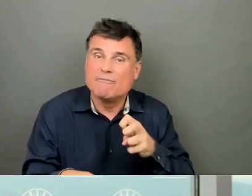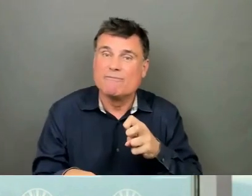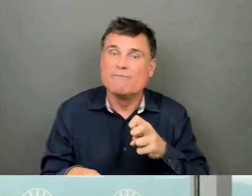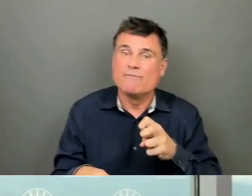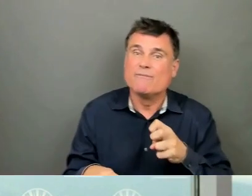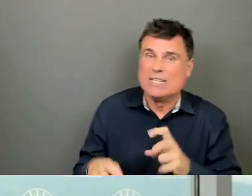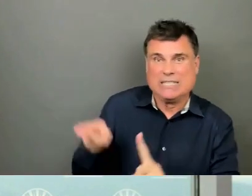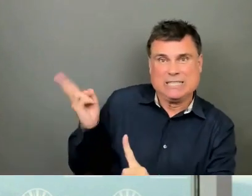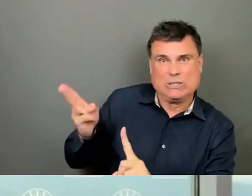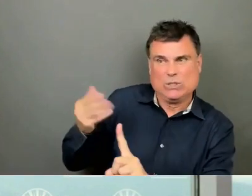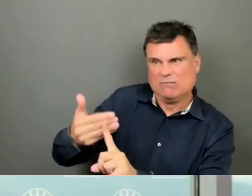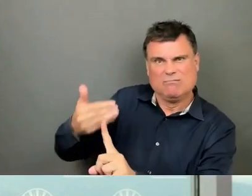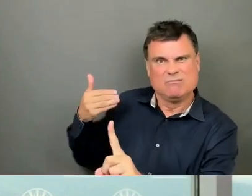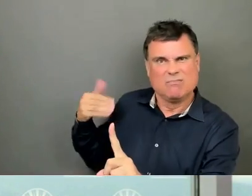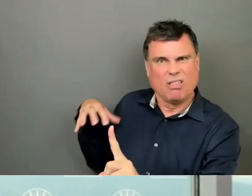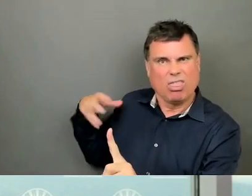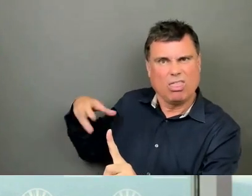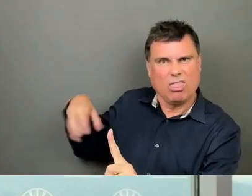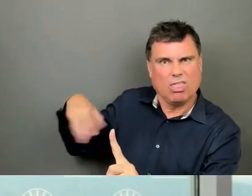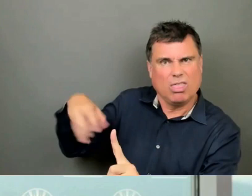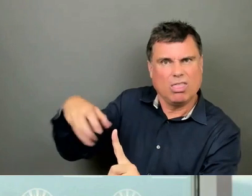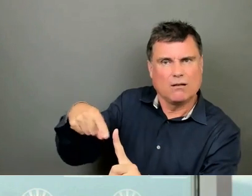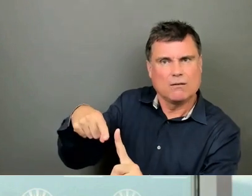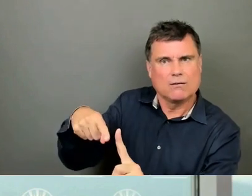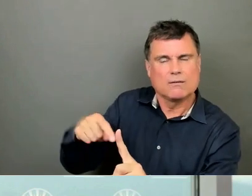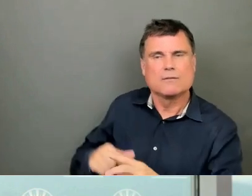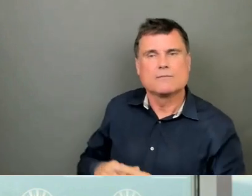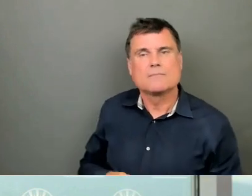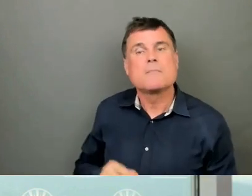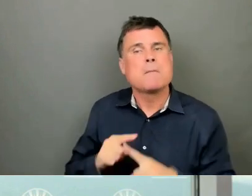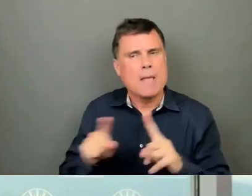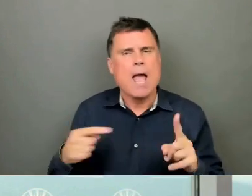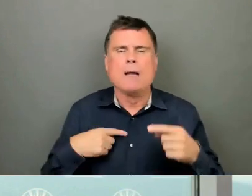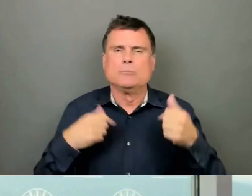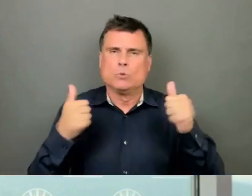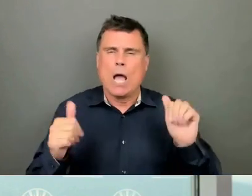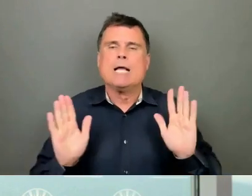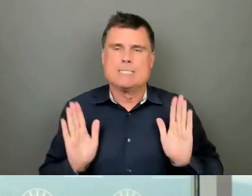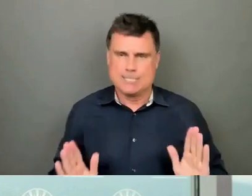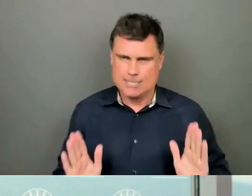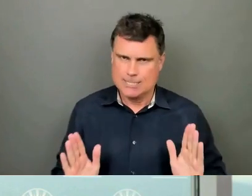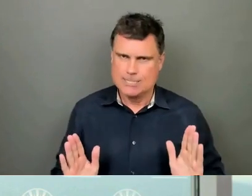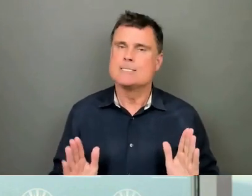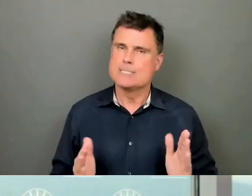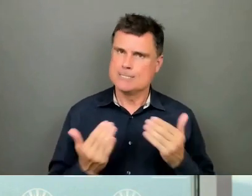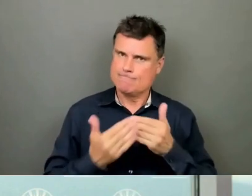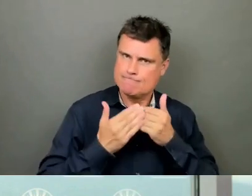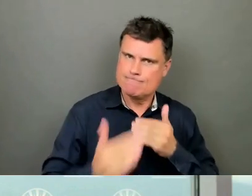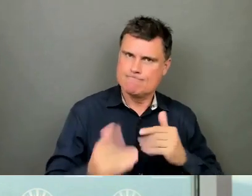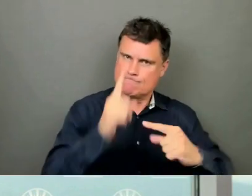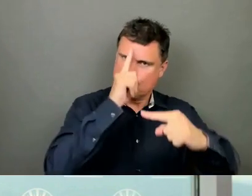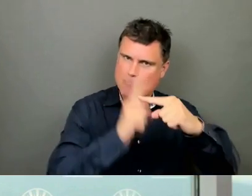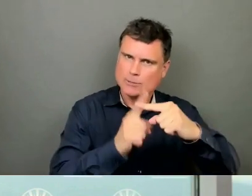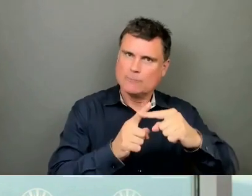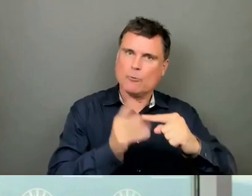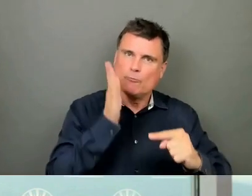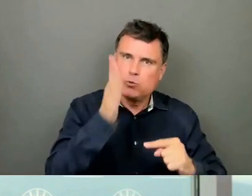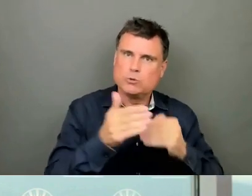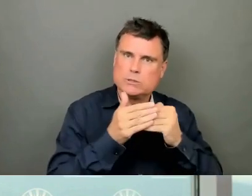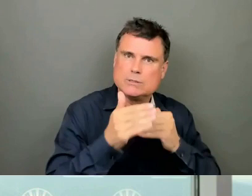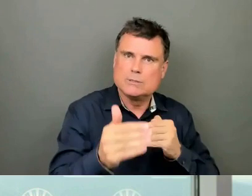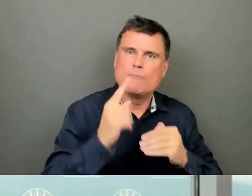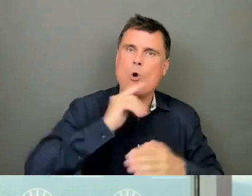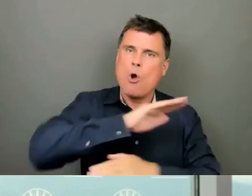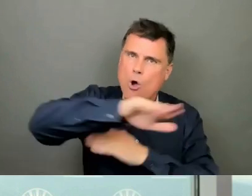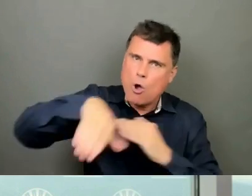And so I'm trying to be as realistic as I can about the opportunity that's in front of us, which I hope everybody wants to